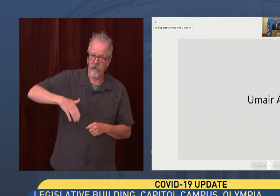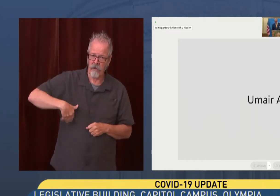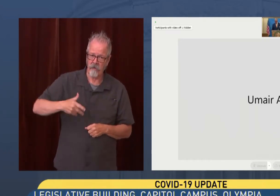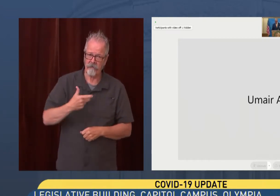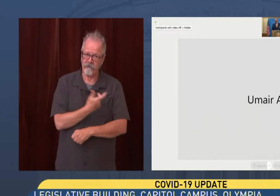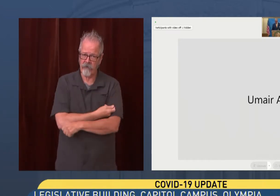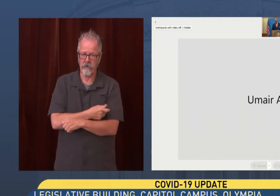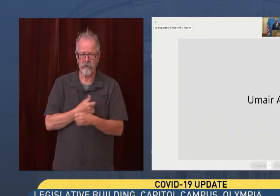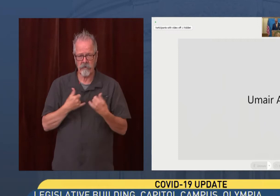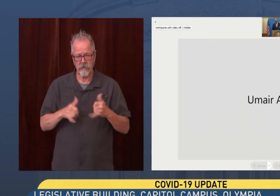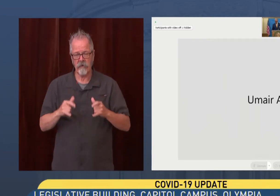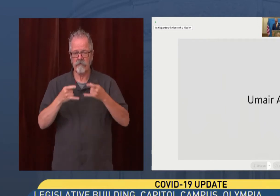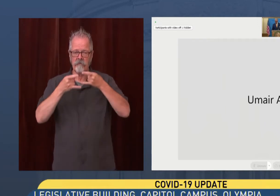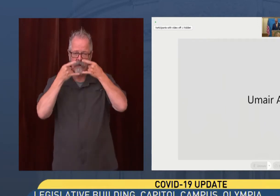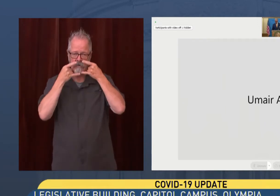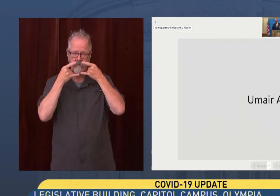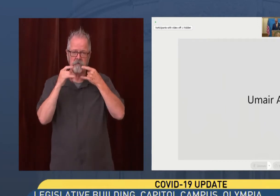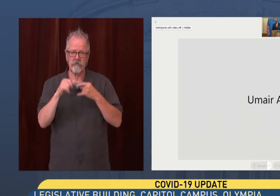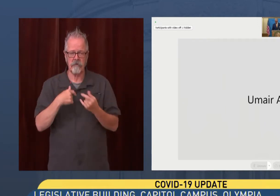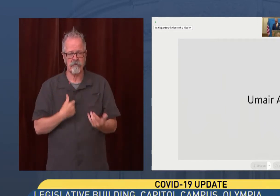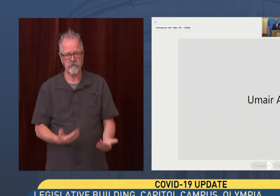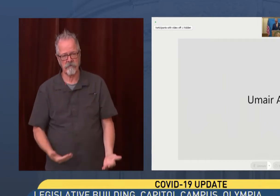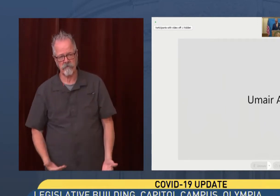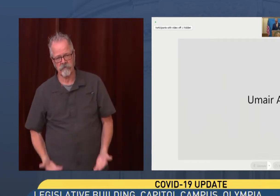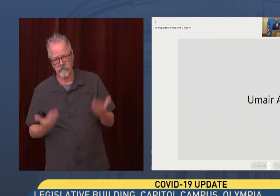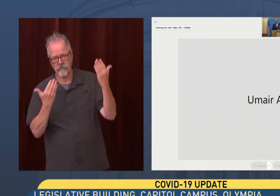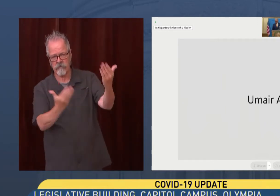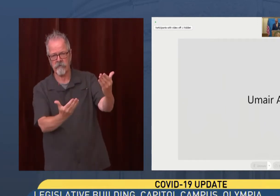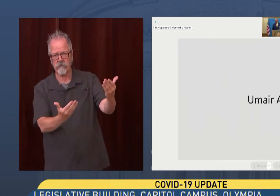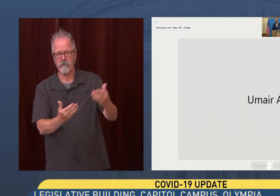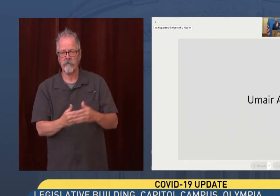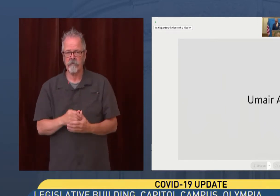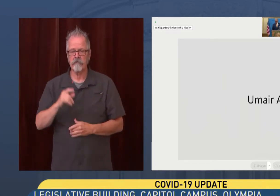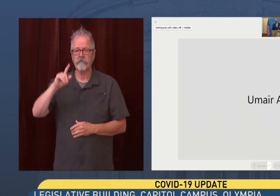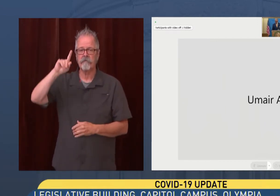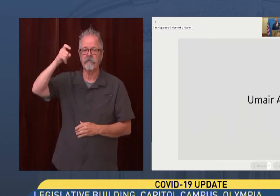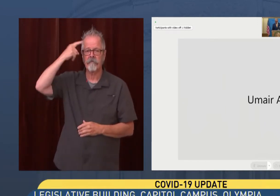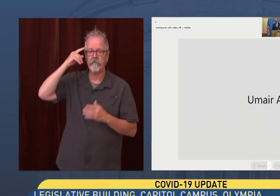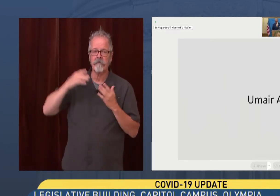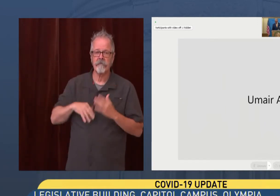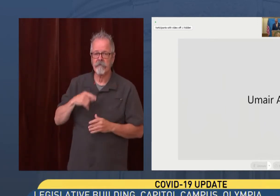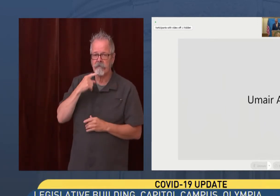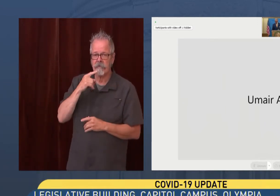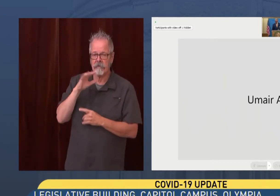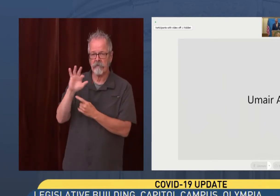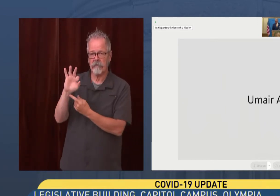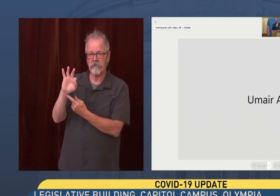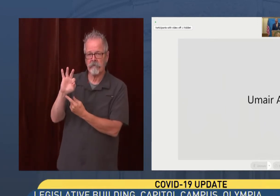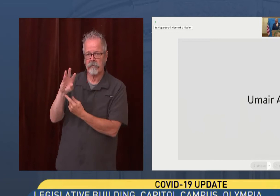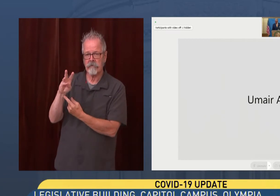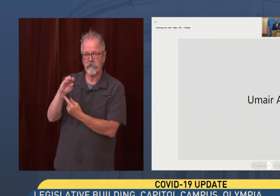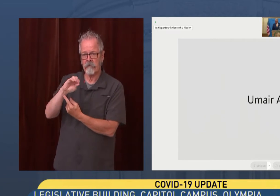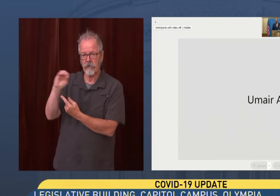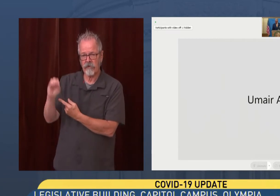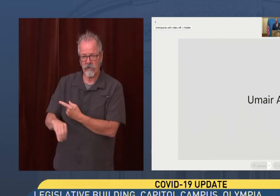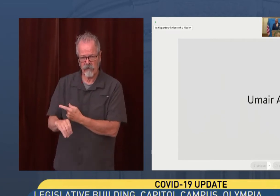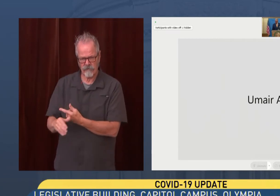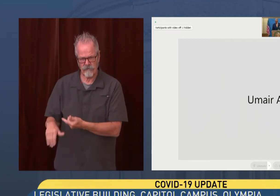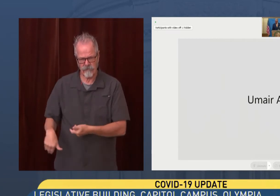by saying that, as the governor mentioned, that 96% of hospitalizations among COVID-19